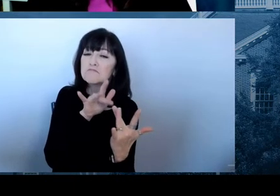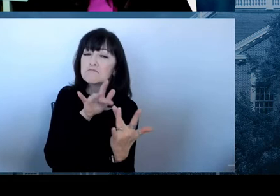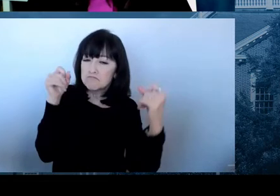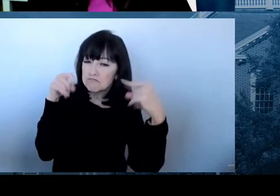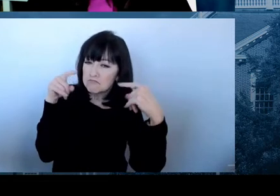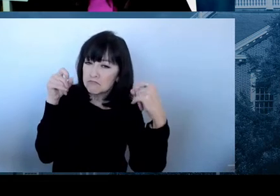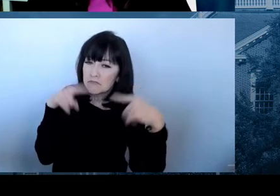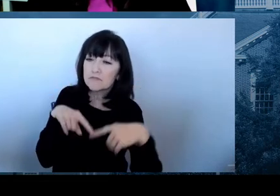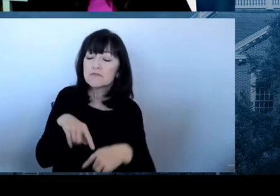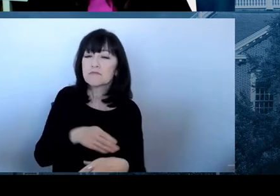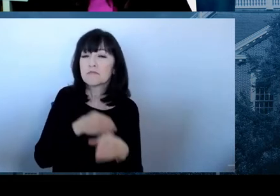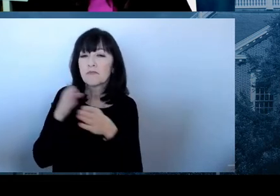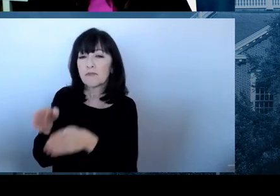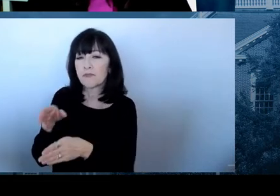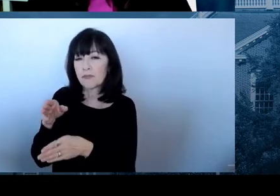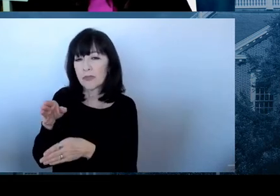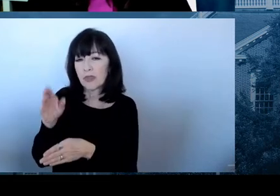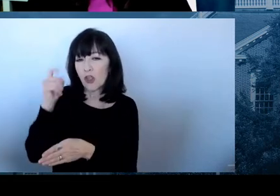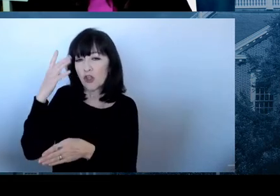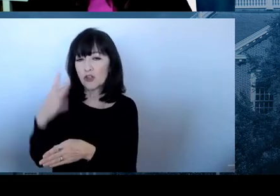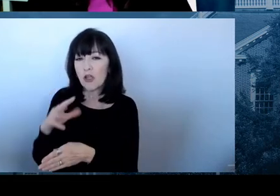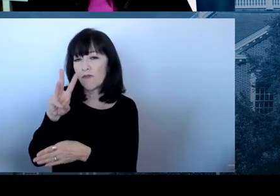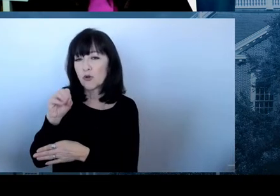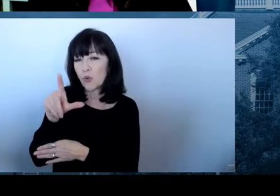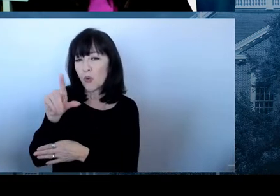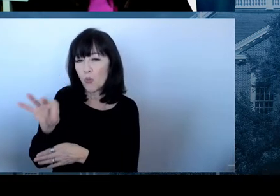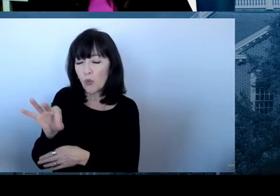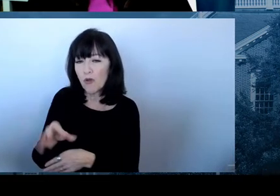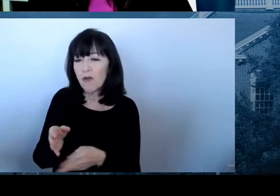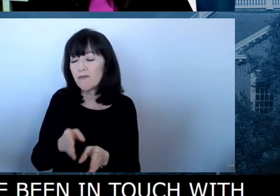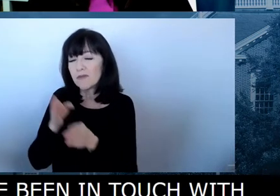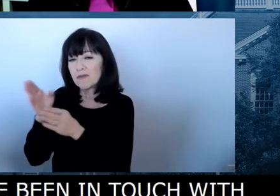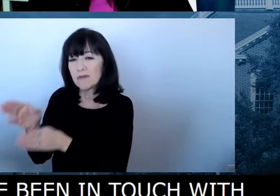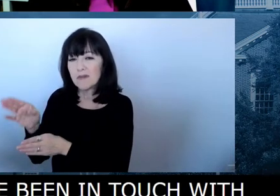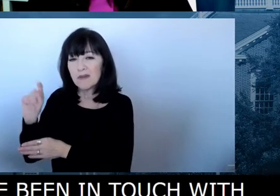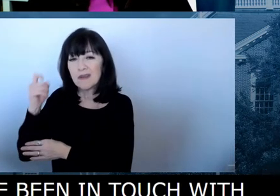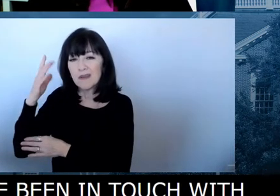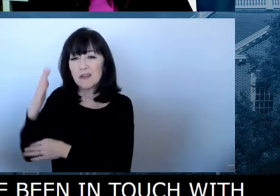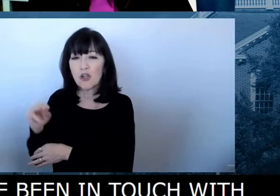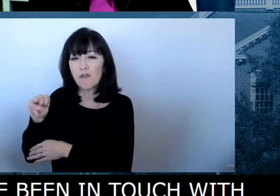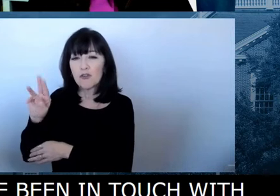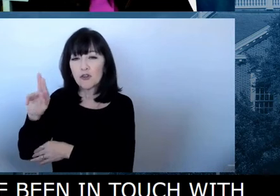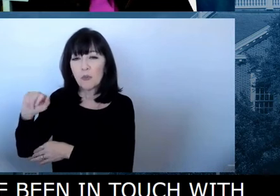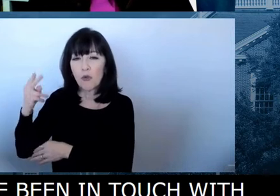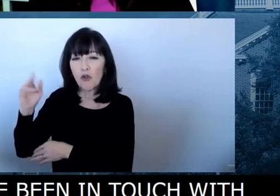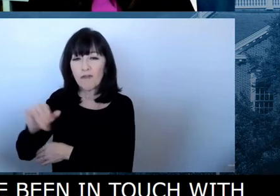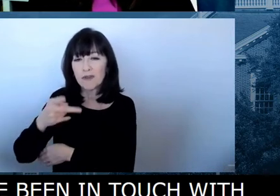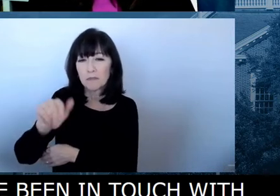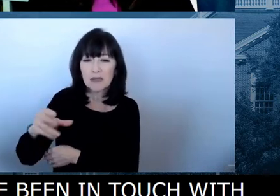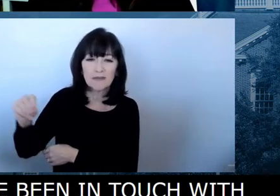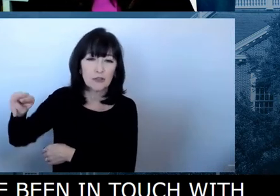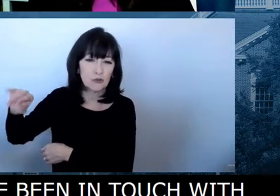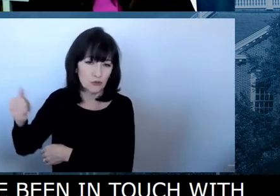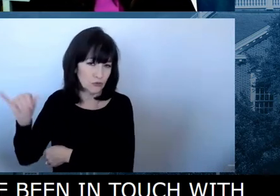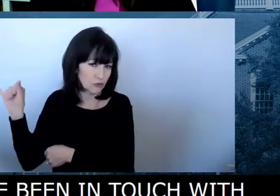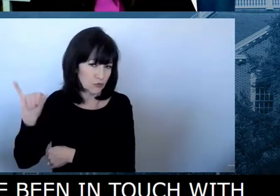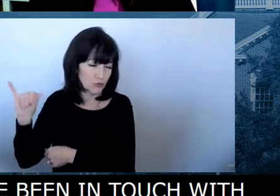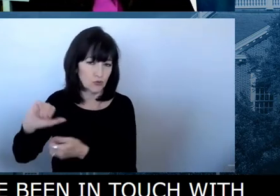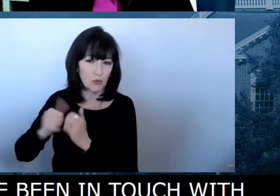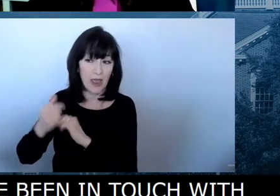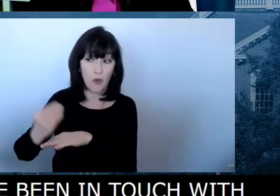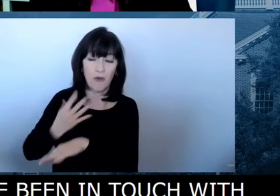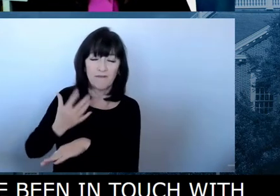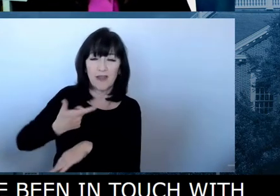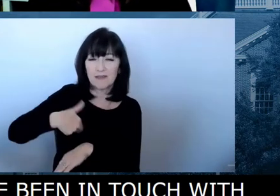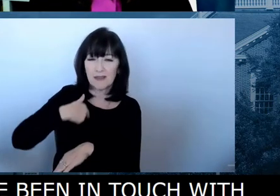Wolf and Governor Murphy, just to kind of understand what the region's looking like and what they're doing and, and how it affects us. It is